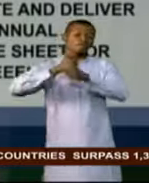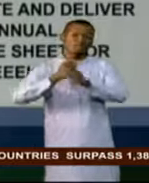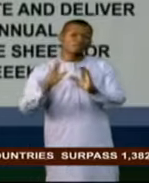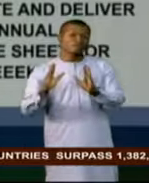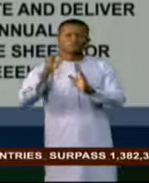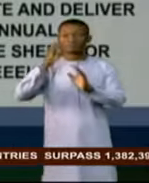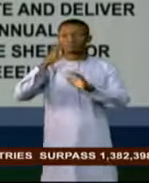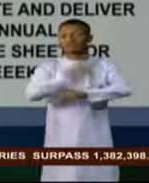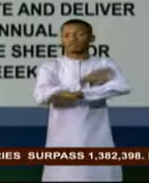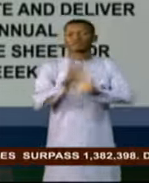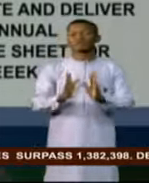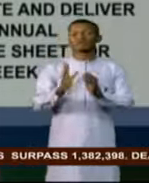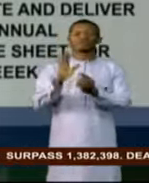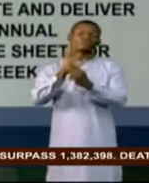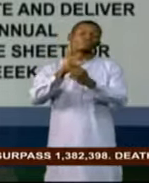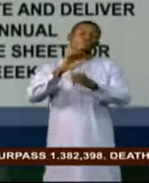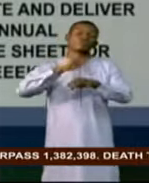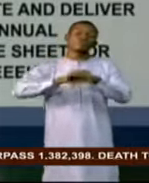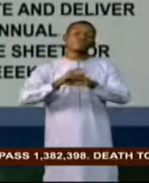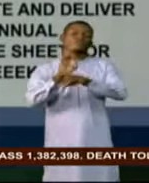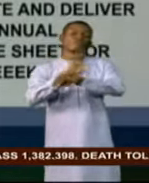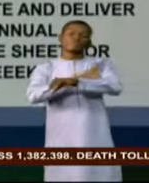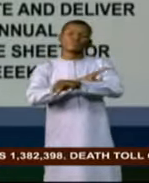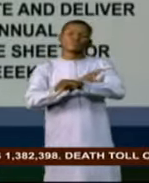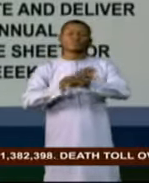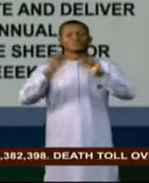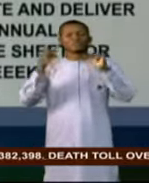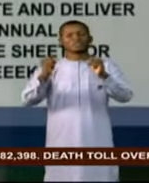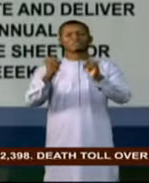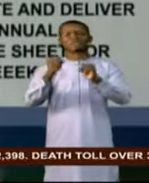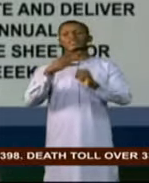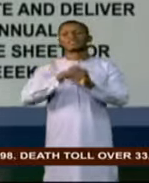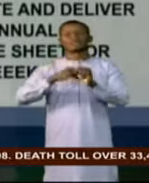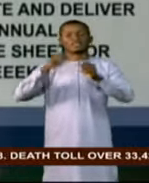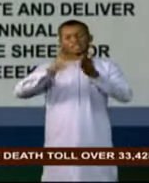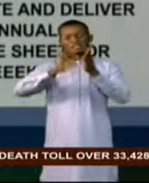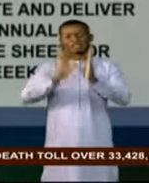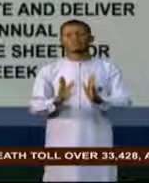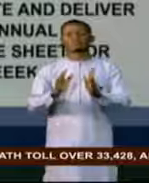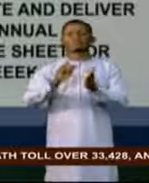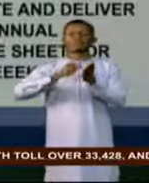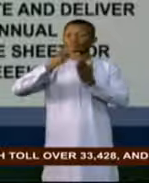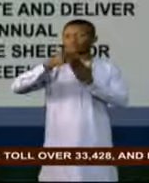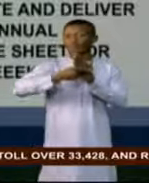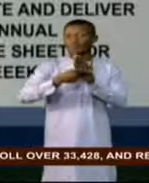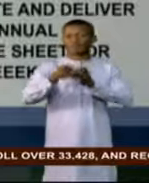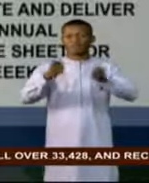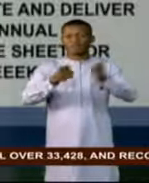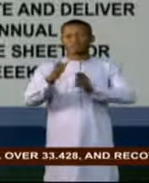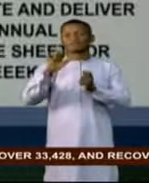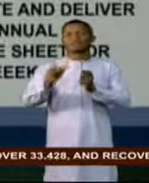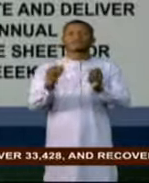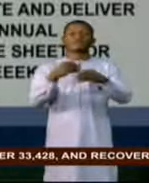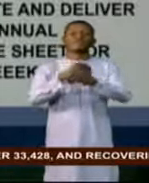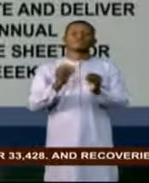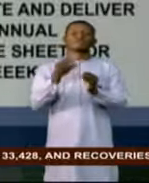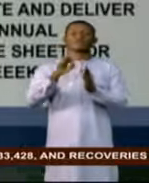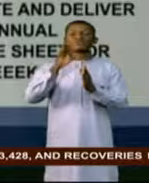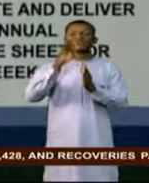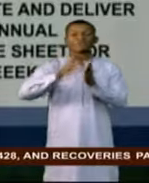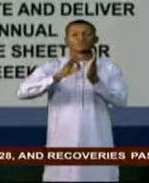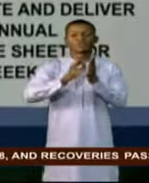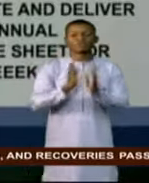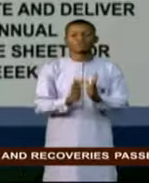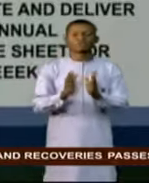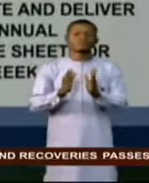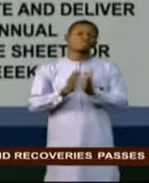state's fiscal transparency, accountability and sustainability program being coordinated by the Office of the Auditor General of the